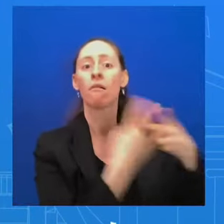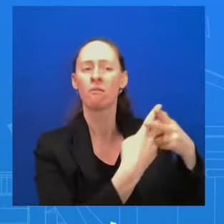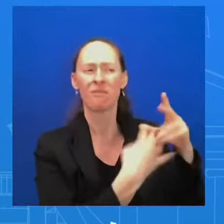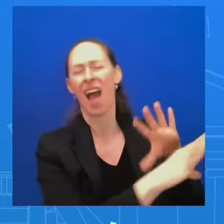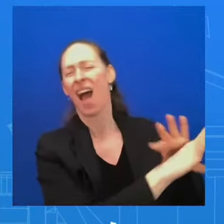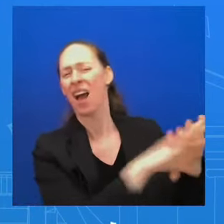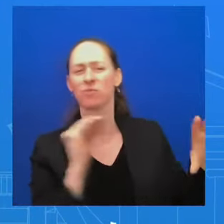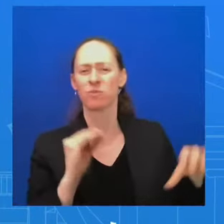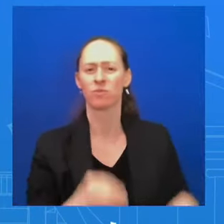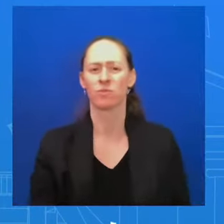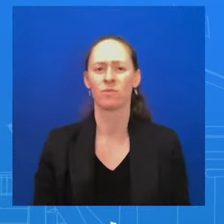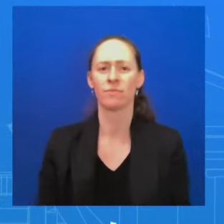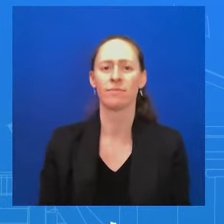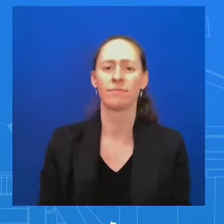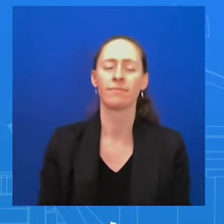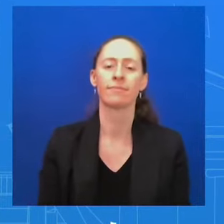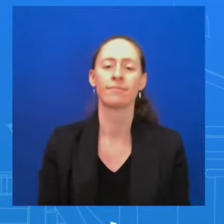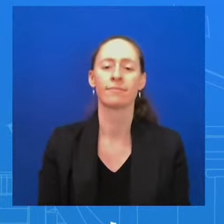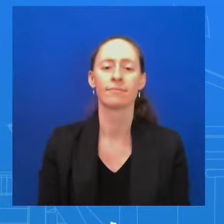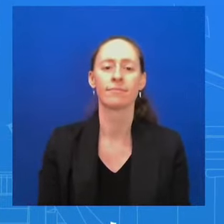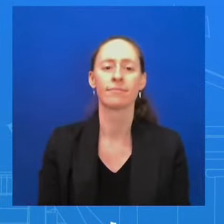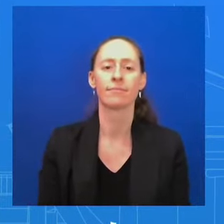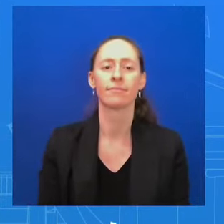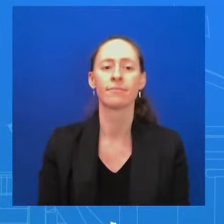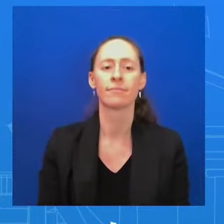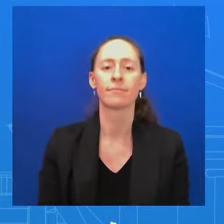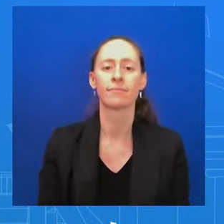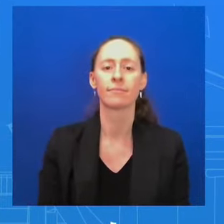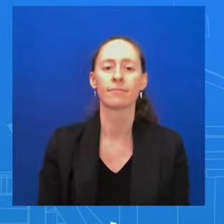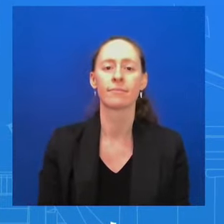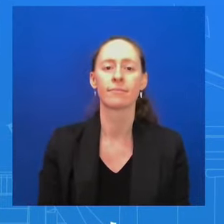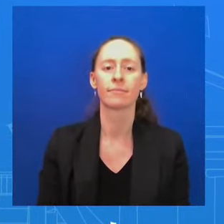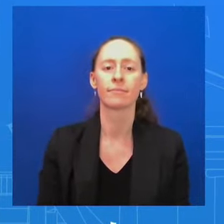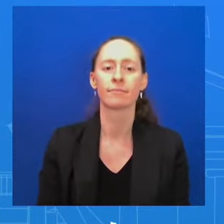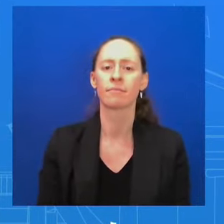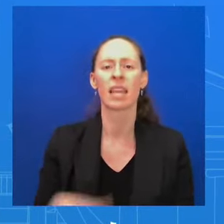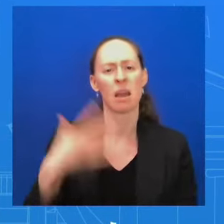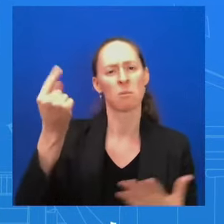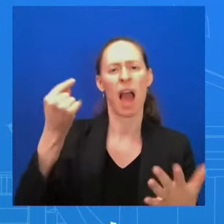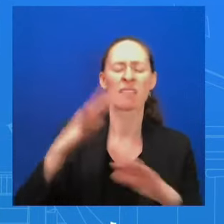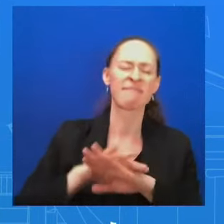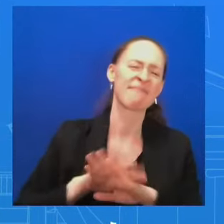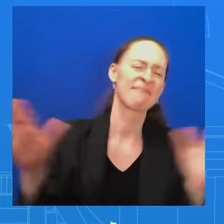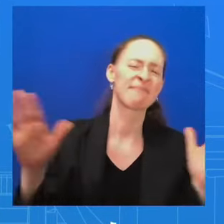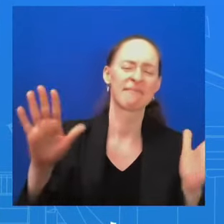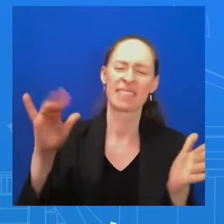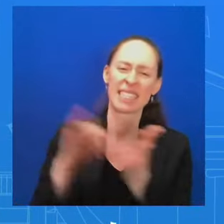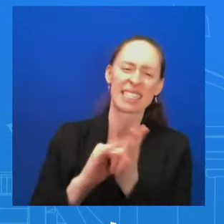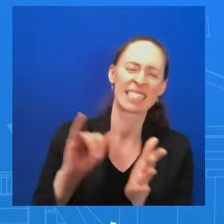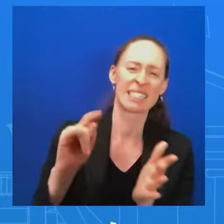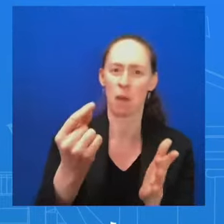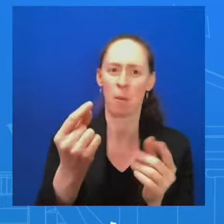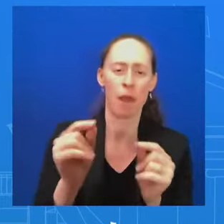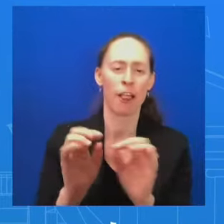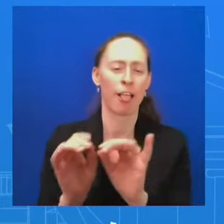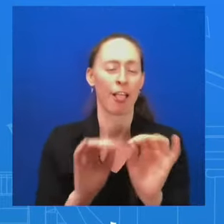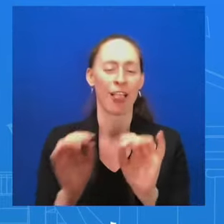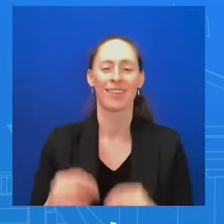was it an ultimatum? Was it an ultimatum? All right. Thank you so much, Admiral. Go ahead. Thanks, Green.